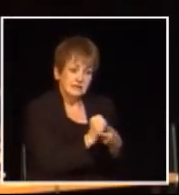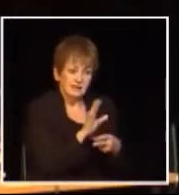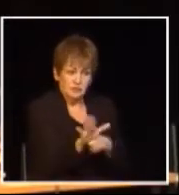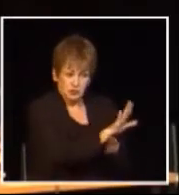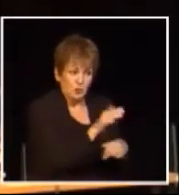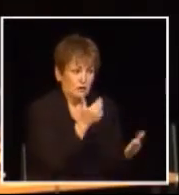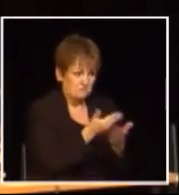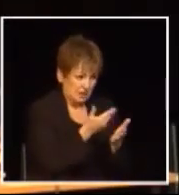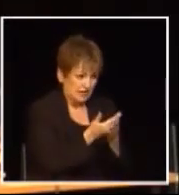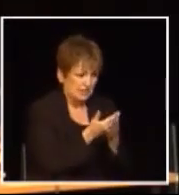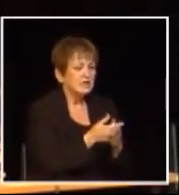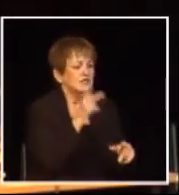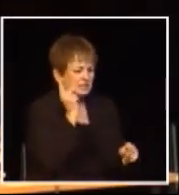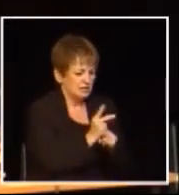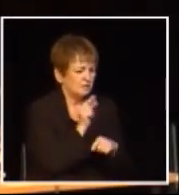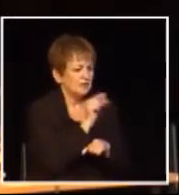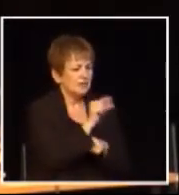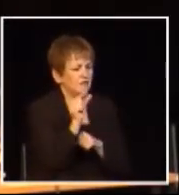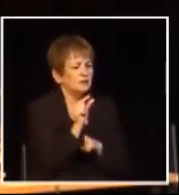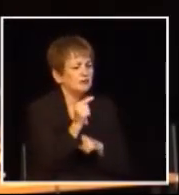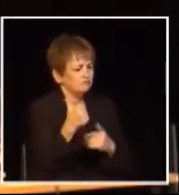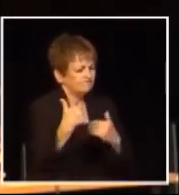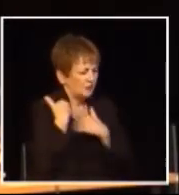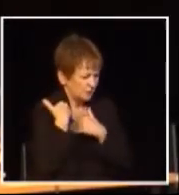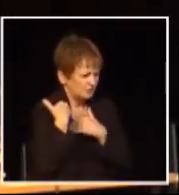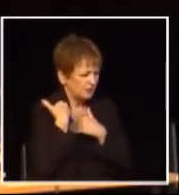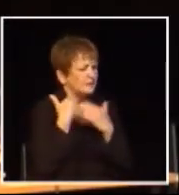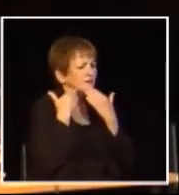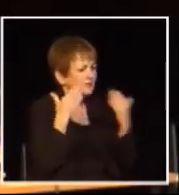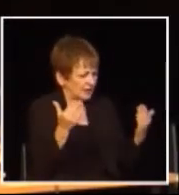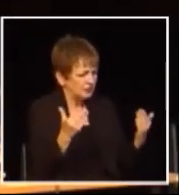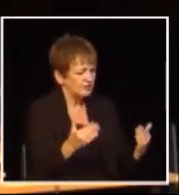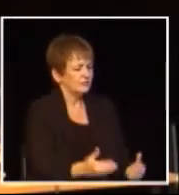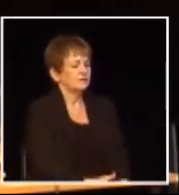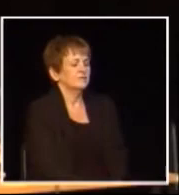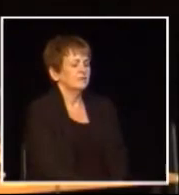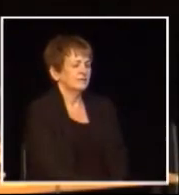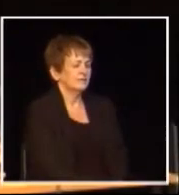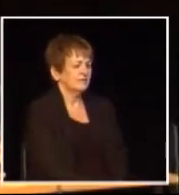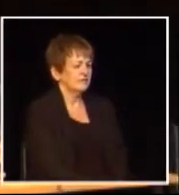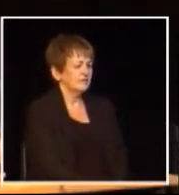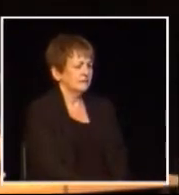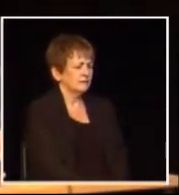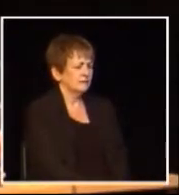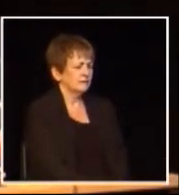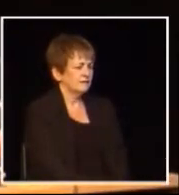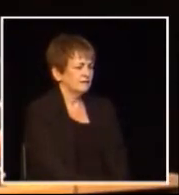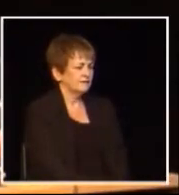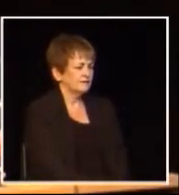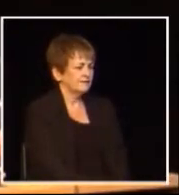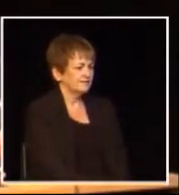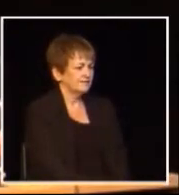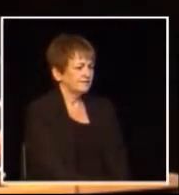money save this democracy by holding the government to account thank you applause